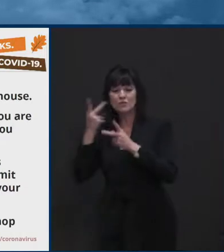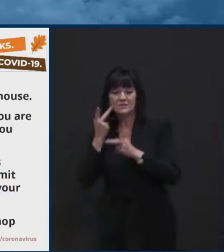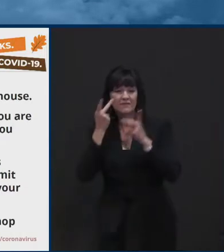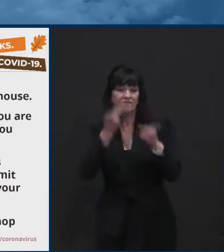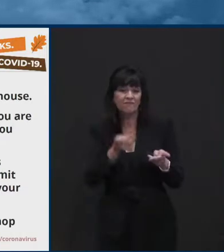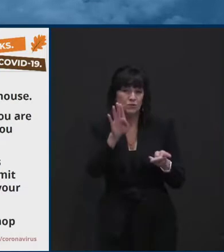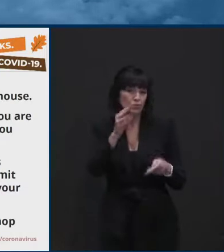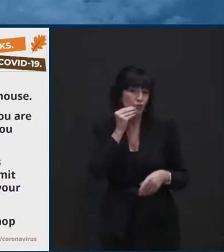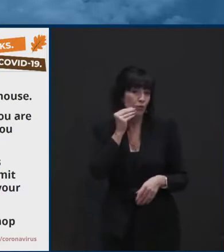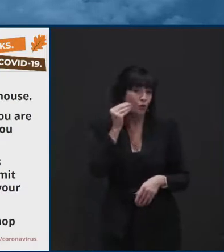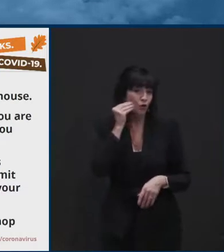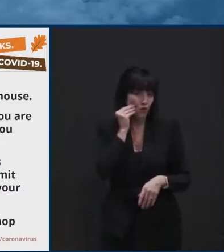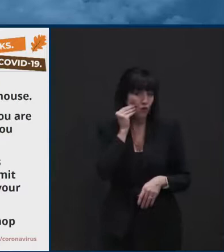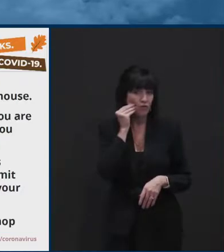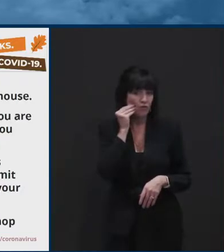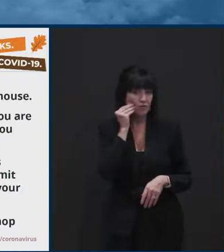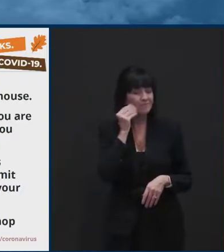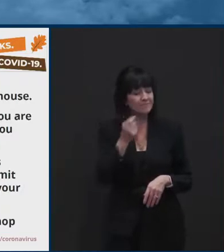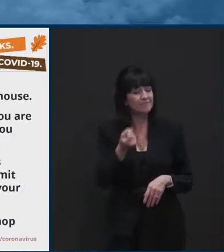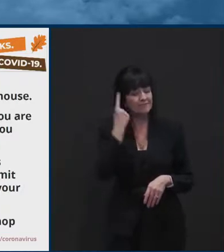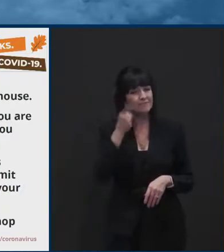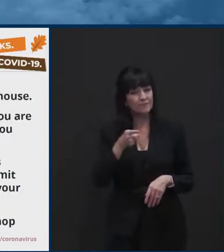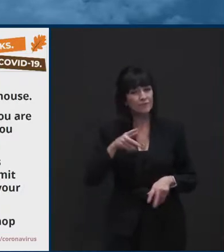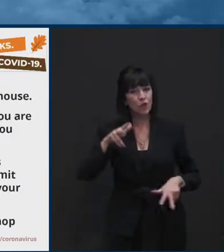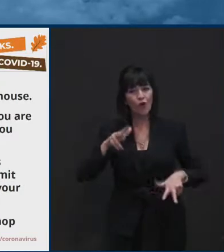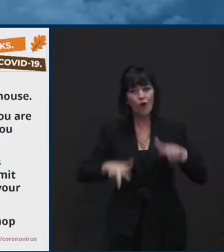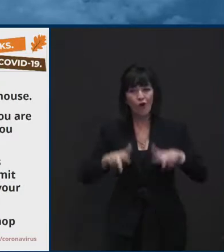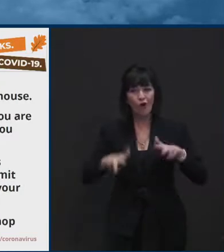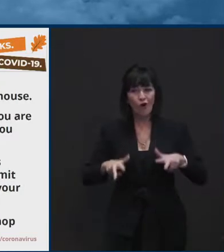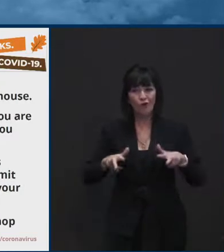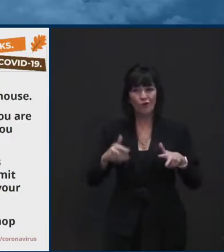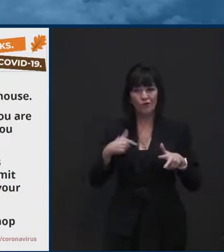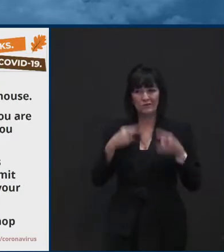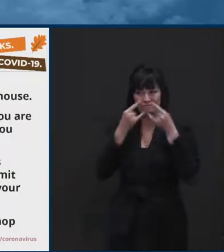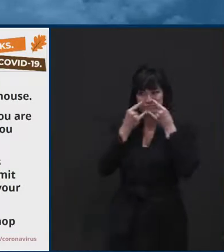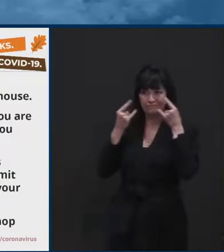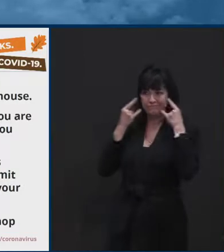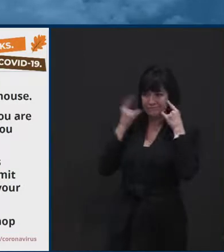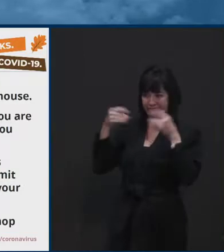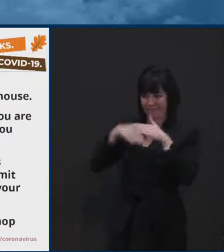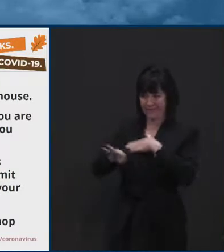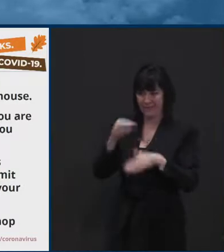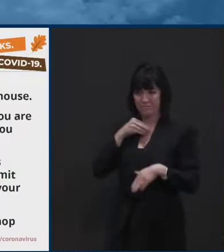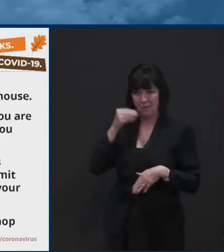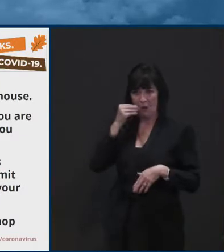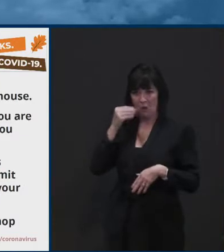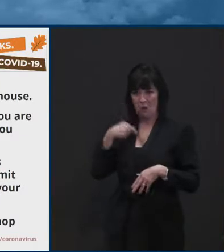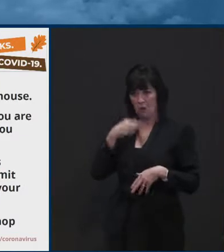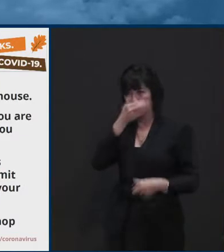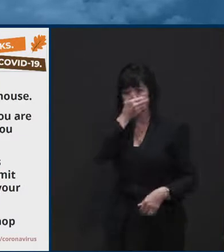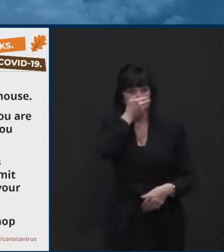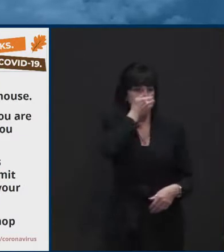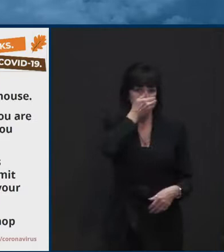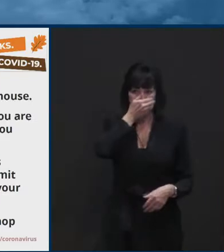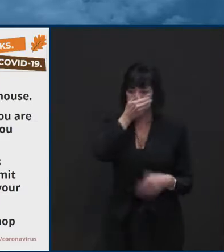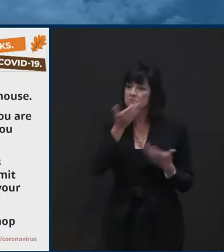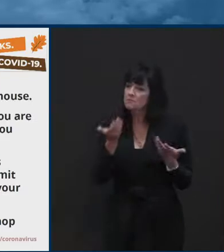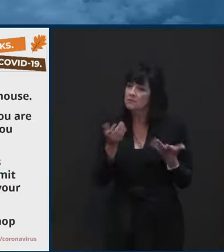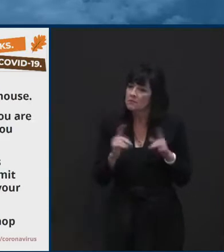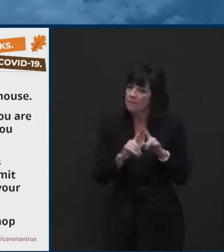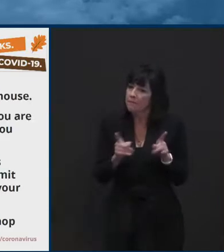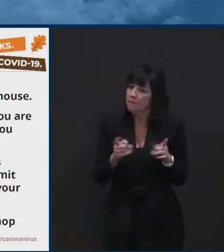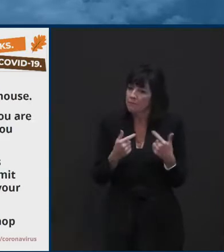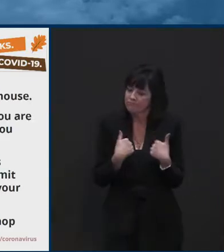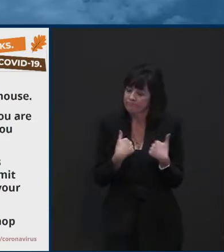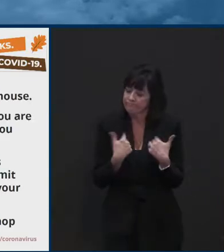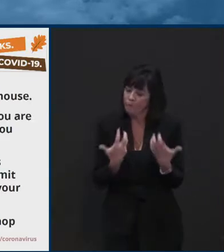it's very awkward to think about wearing a mask if somebody's in your home, right? But, um, we strongly recommend that